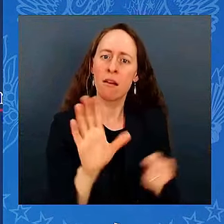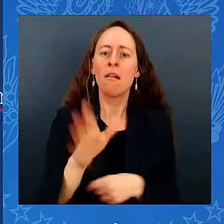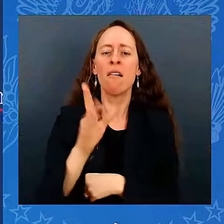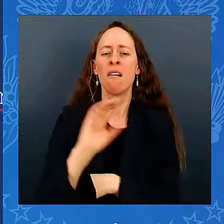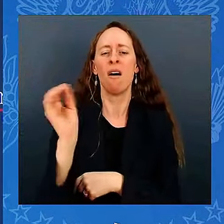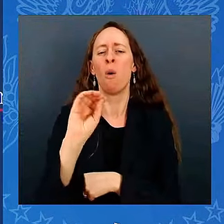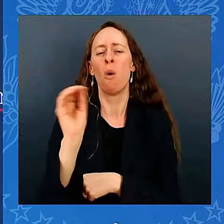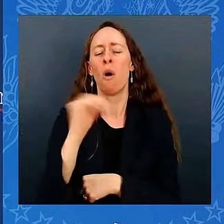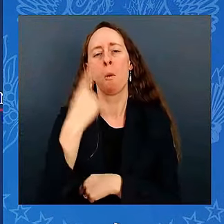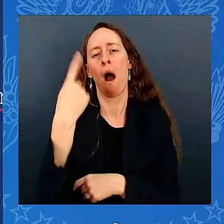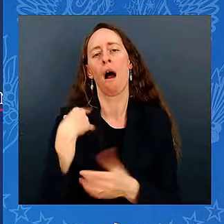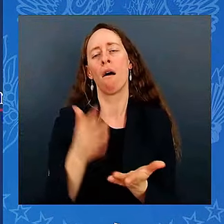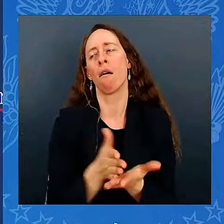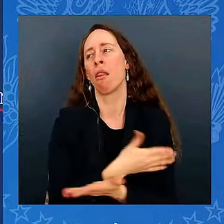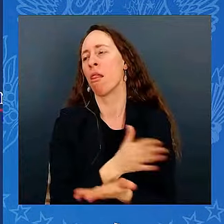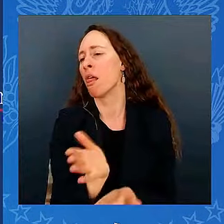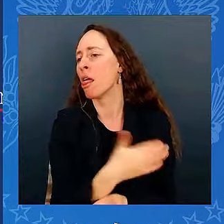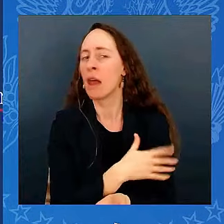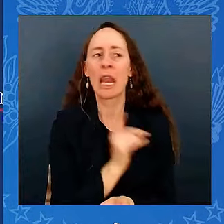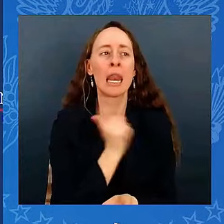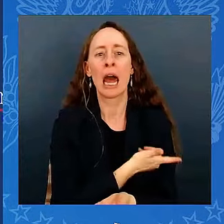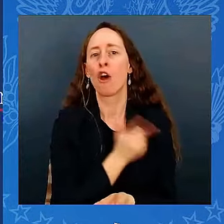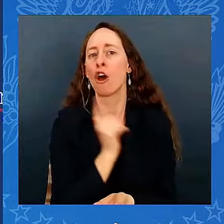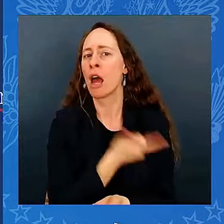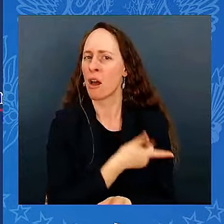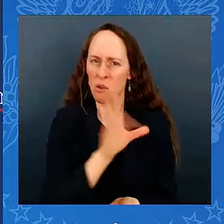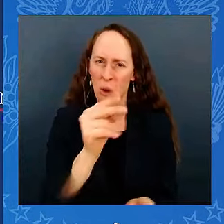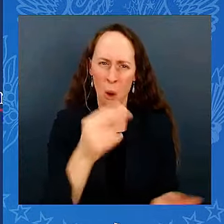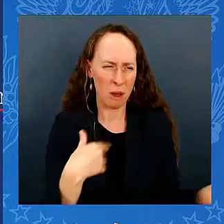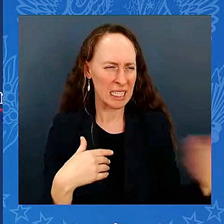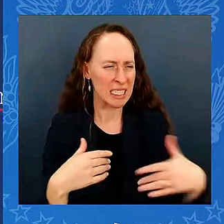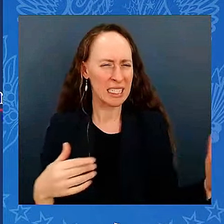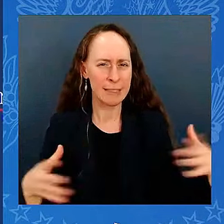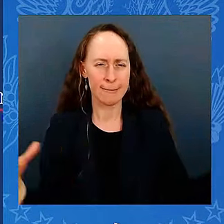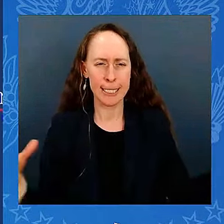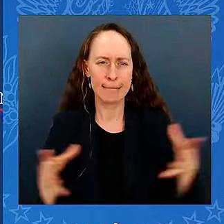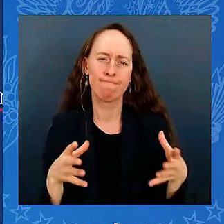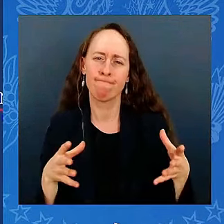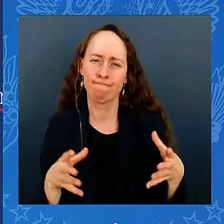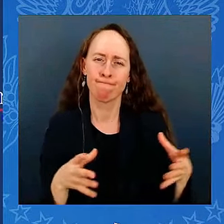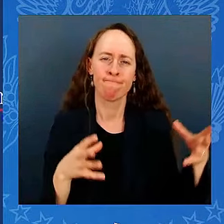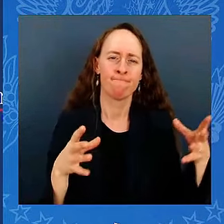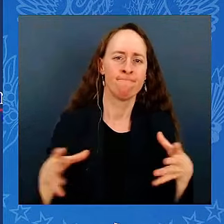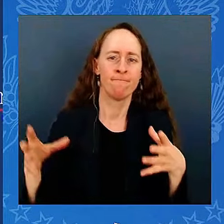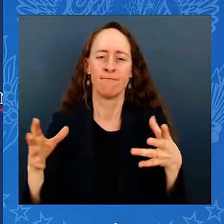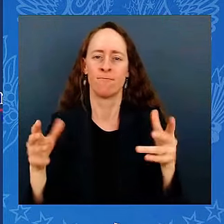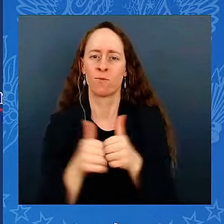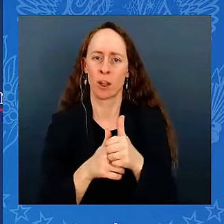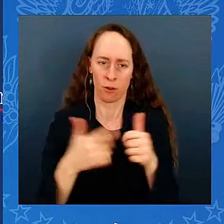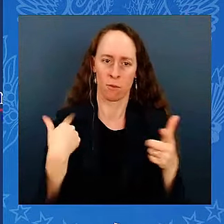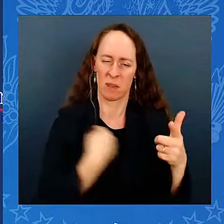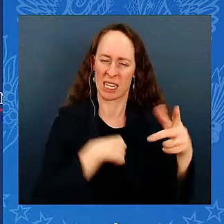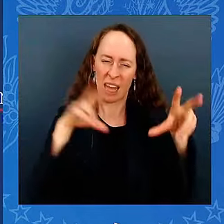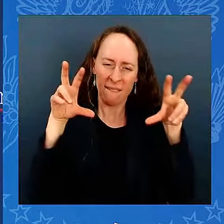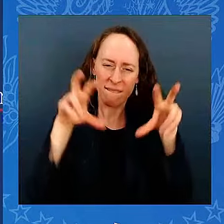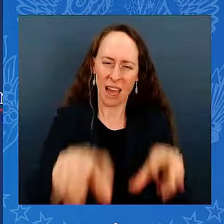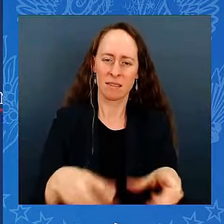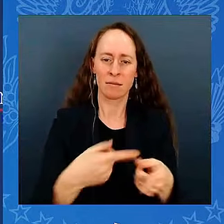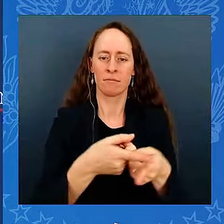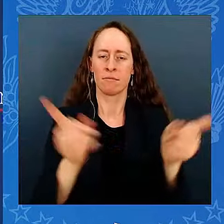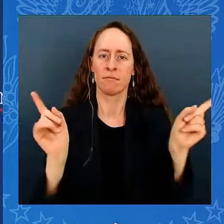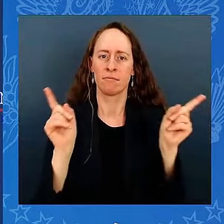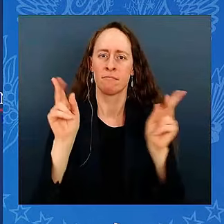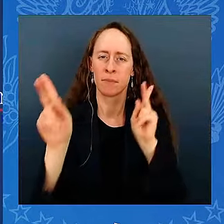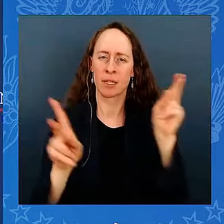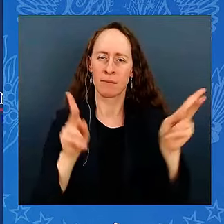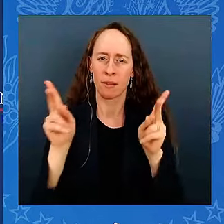all of America and in all Americans. When we do things for the poor and have they able to ladder up, the middle class does